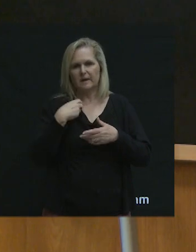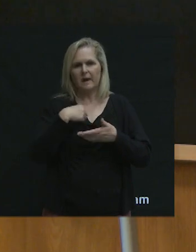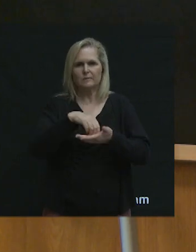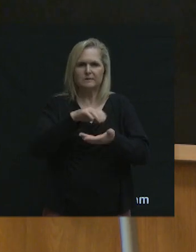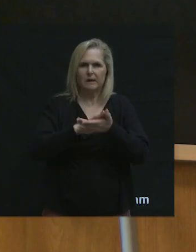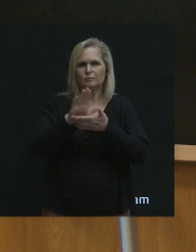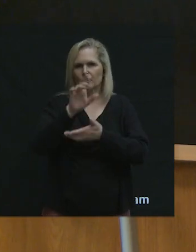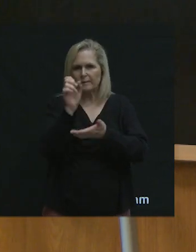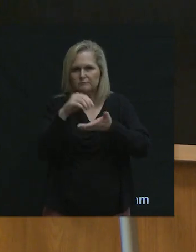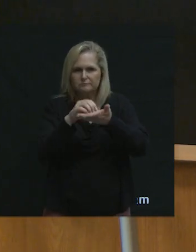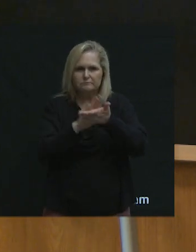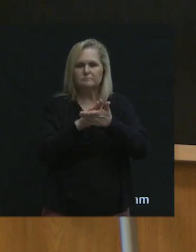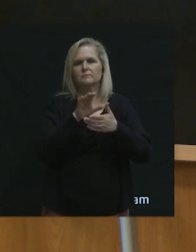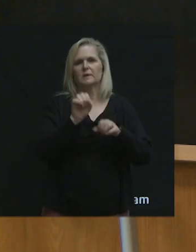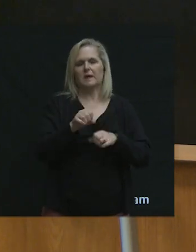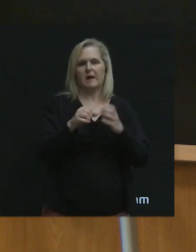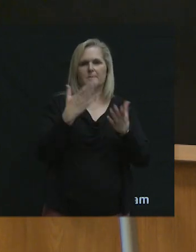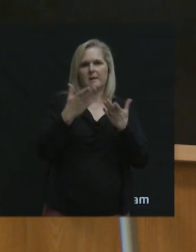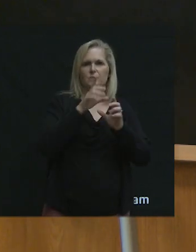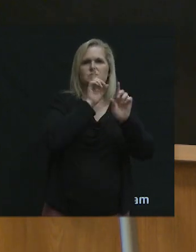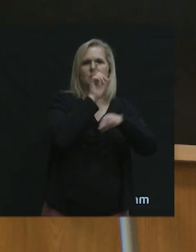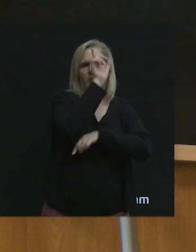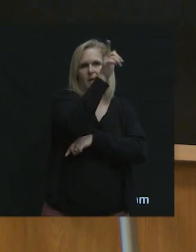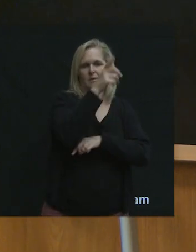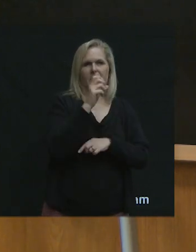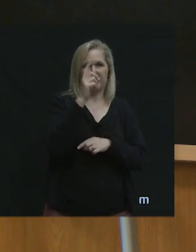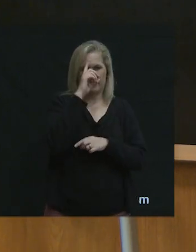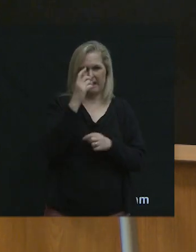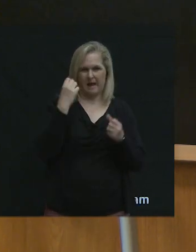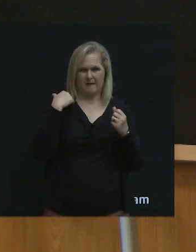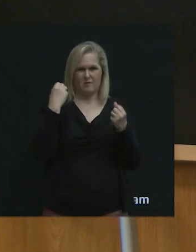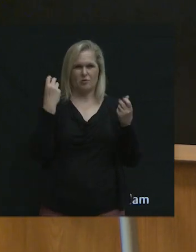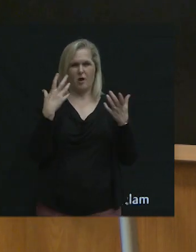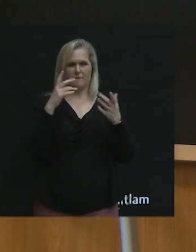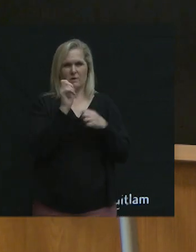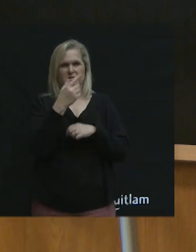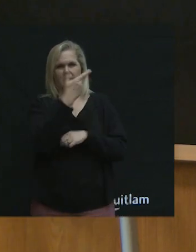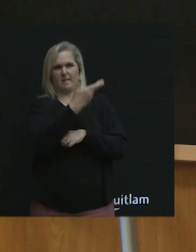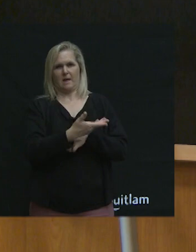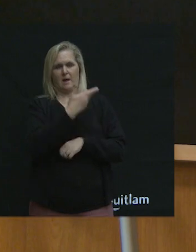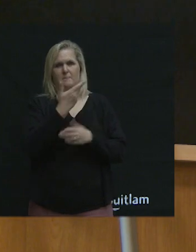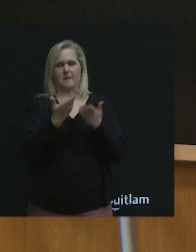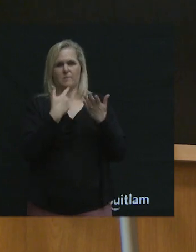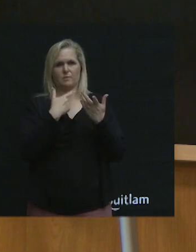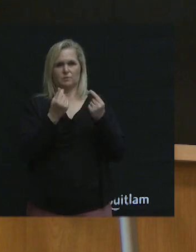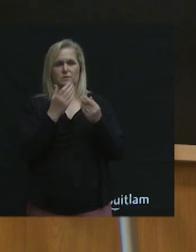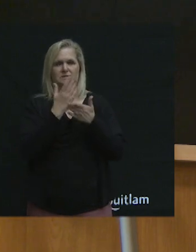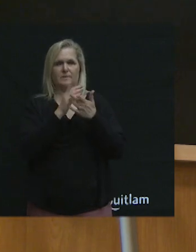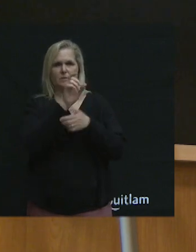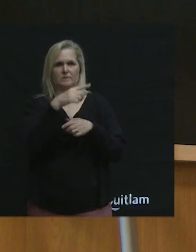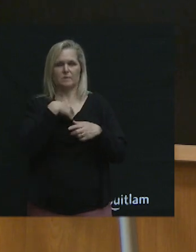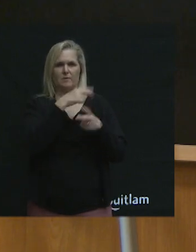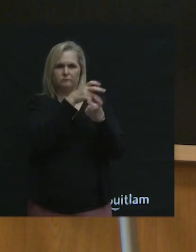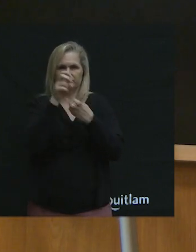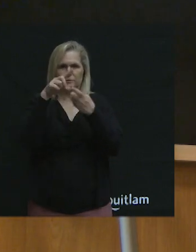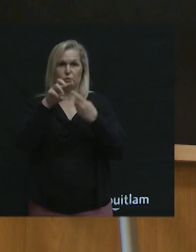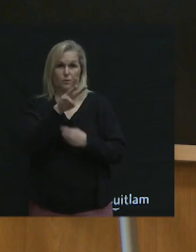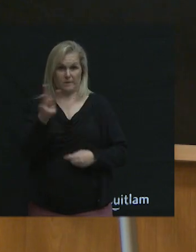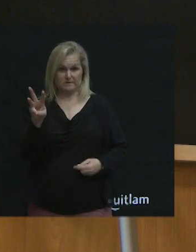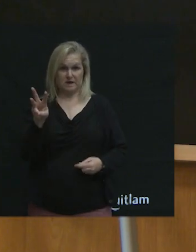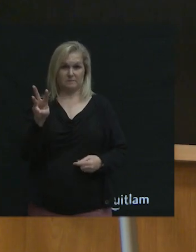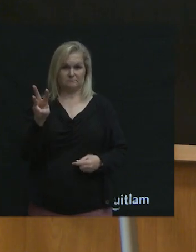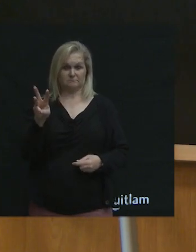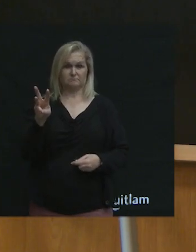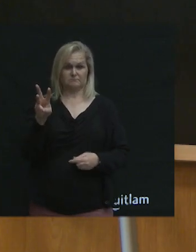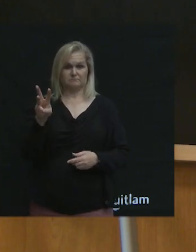back to you as well. I think there was a lot of good questions on there. So, I think one of the processes we might do is we may add some of the questions onto our website. So,